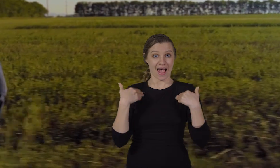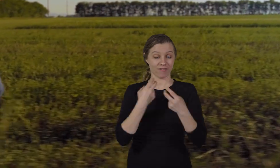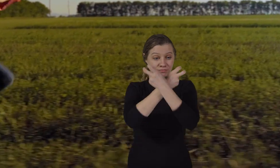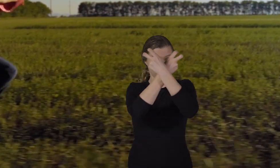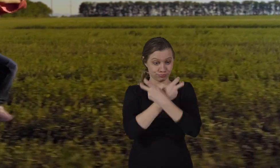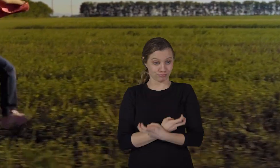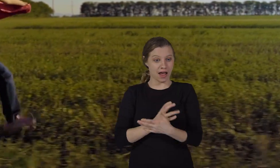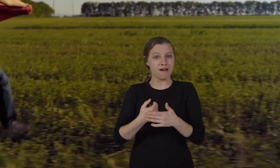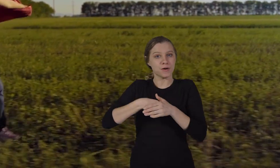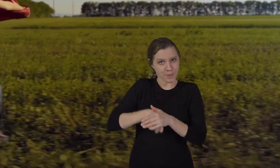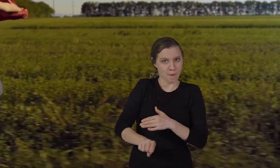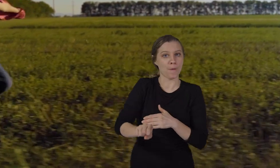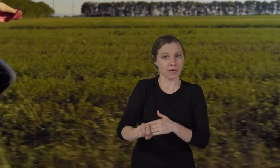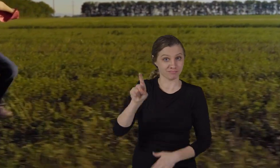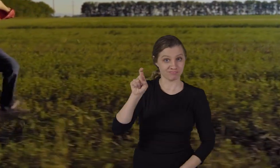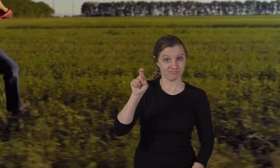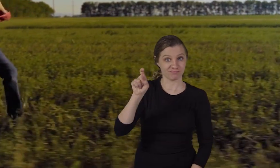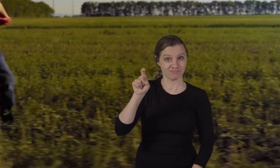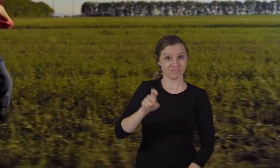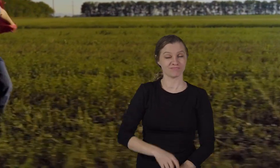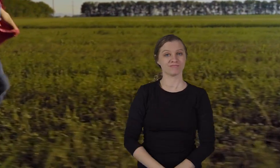notochord after they're born.